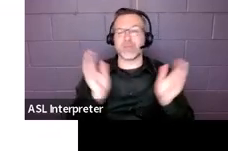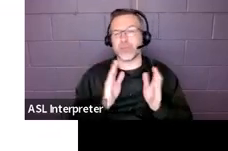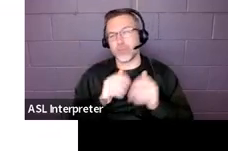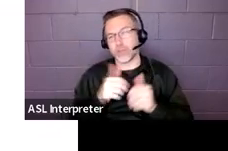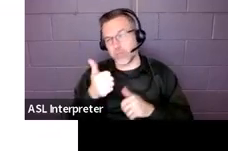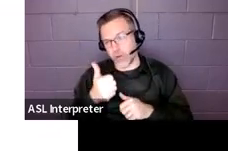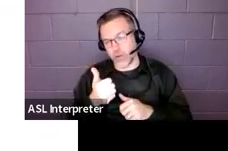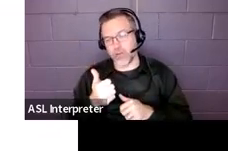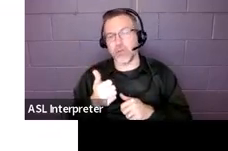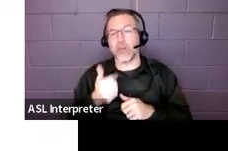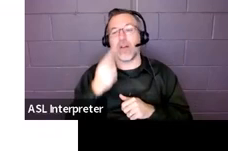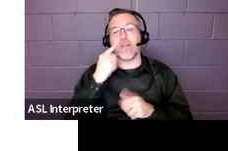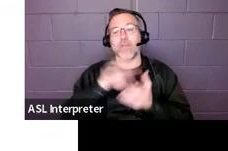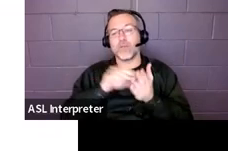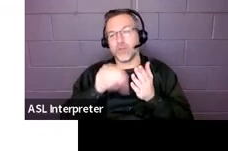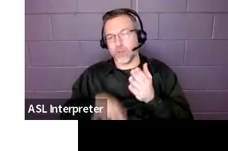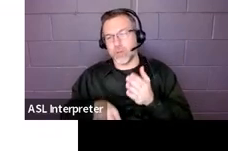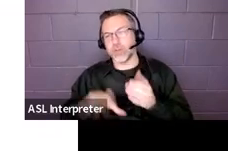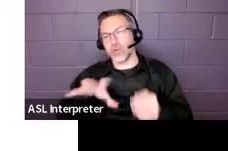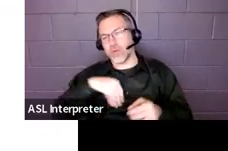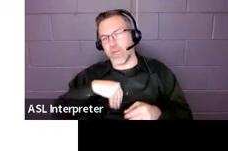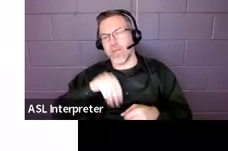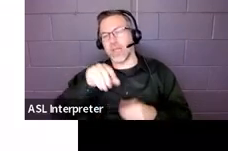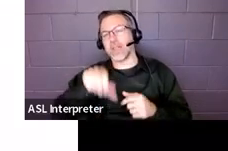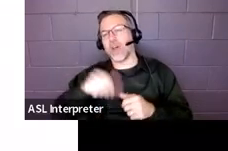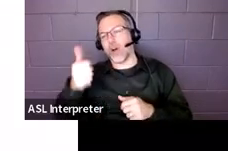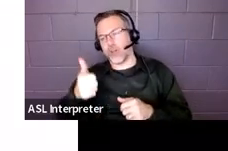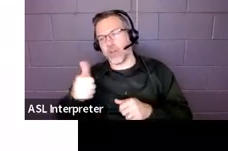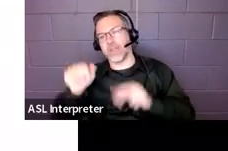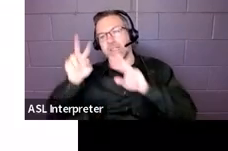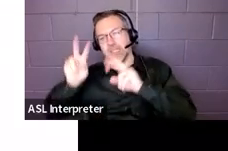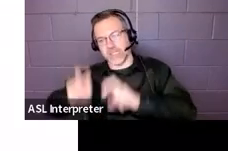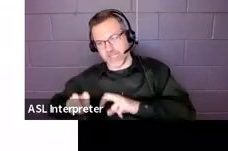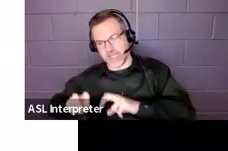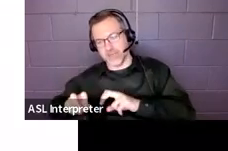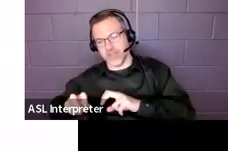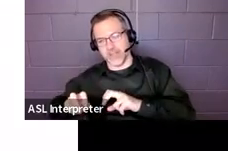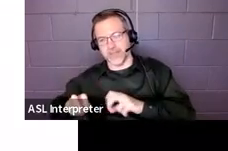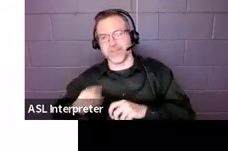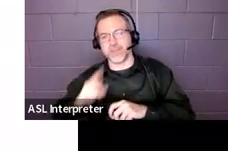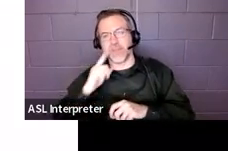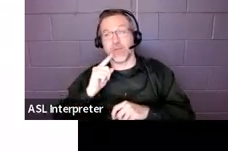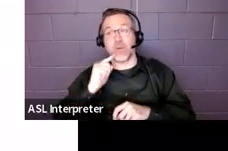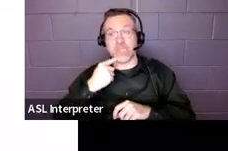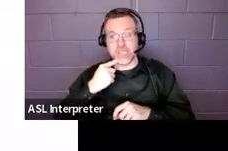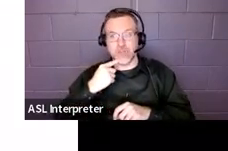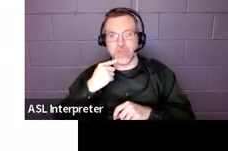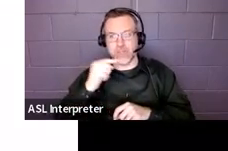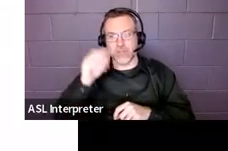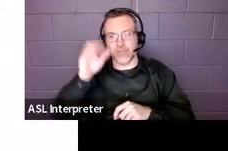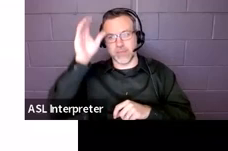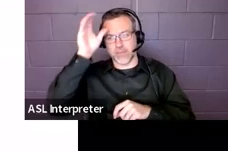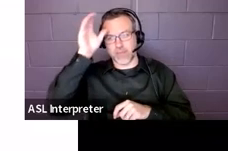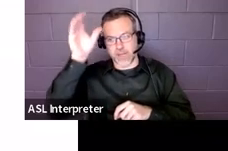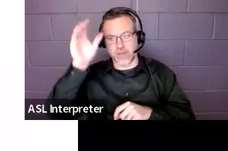who take the alternate assessment, the students who have the most significant cognitive disability, a one percent population.